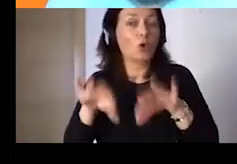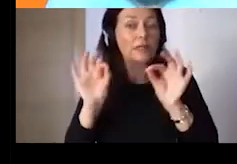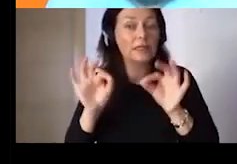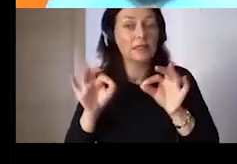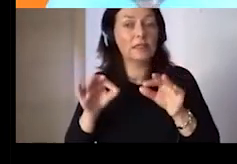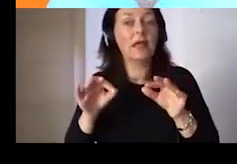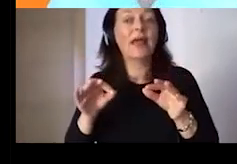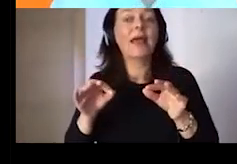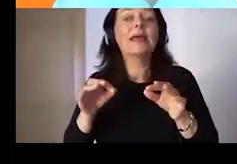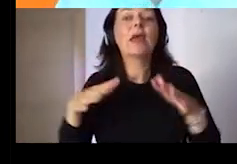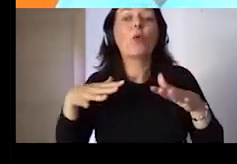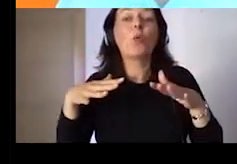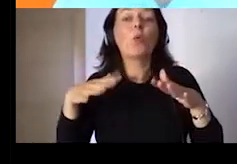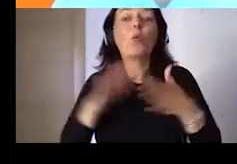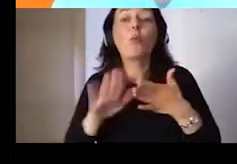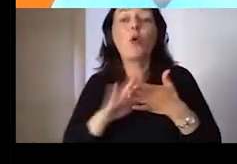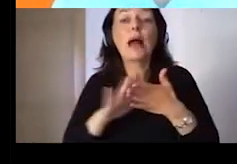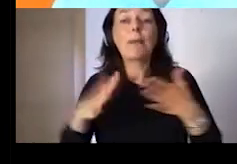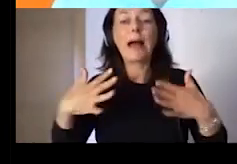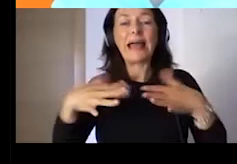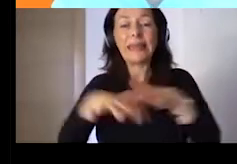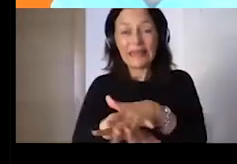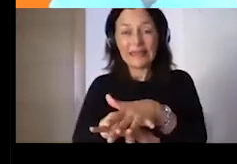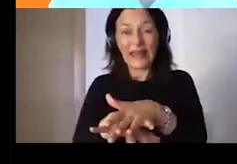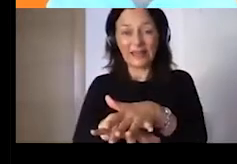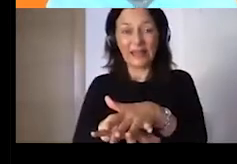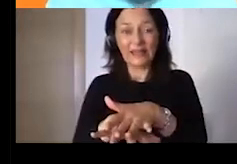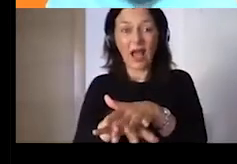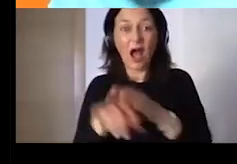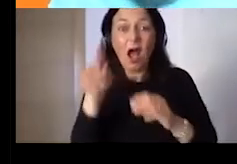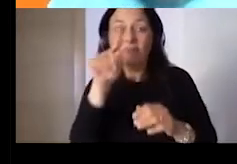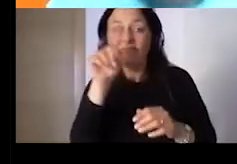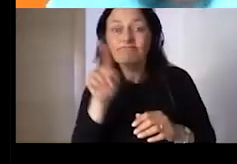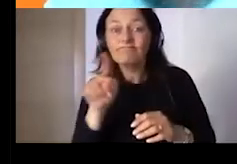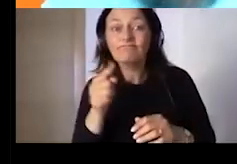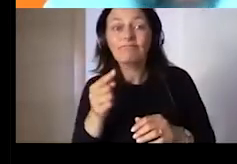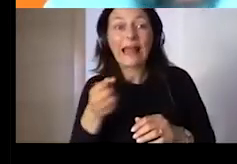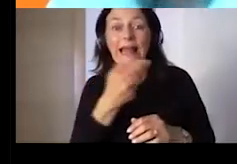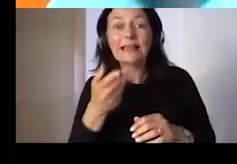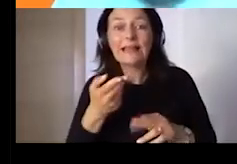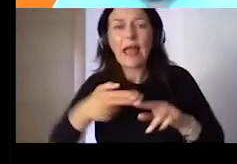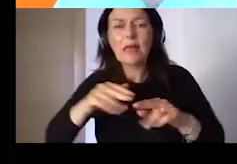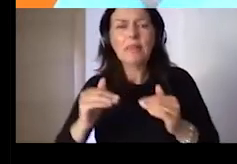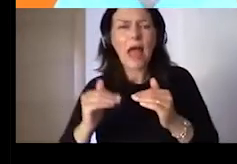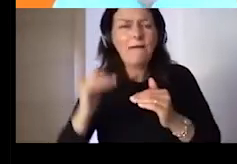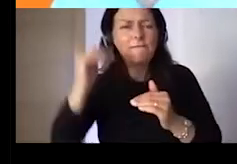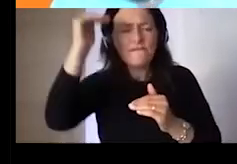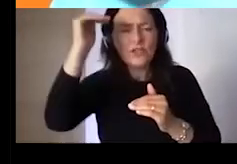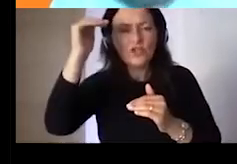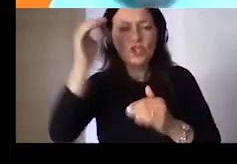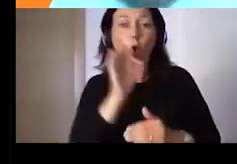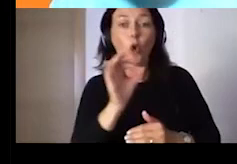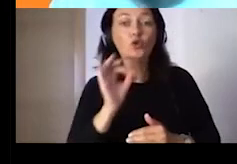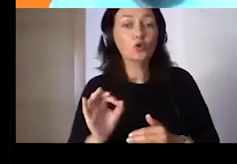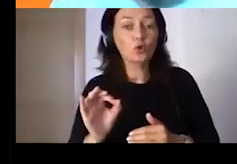guess what is the highest percentage of people who have never used the Internet today. Or